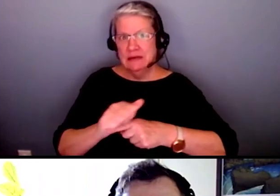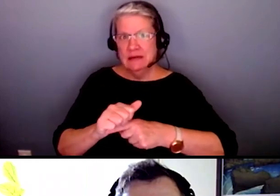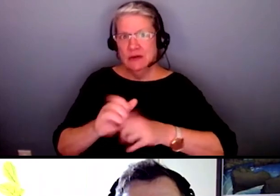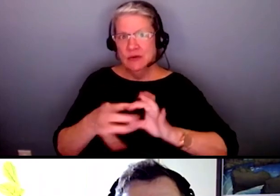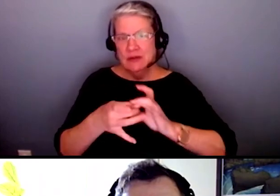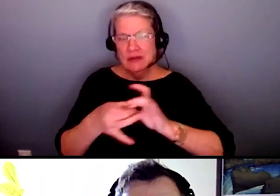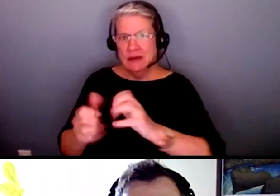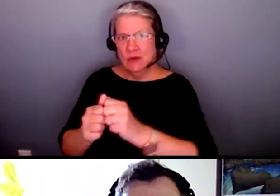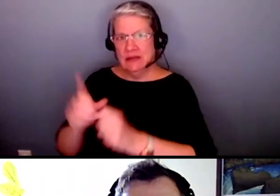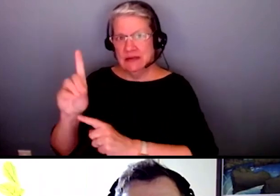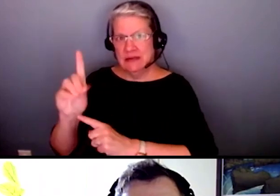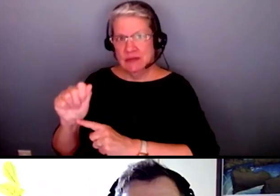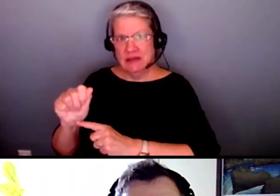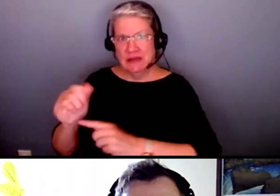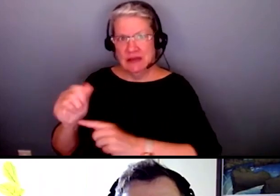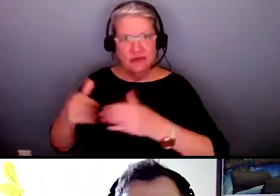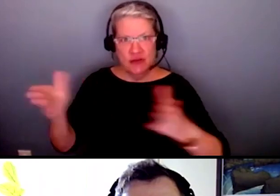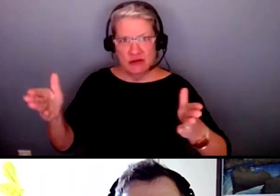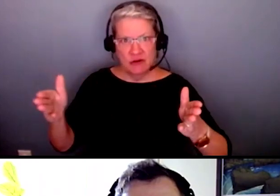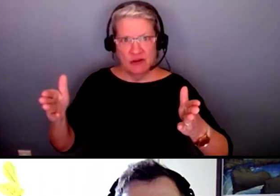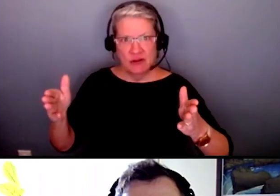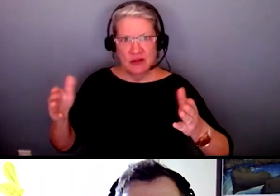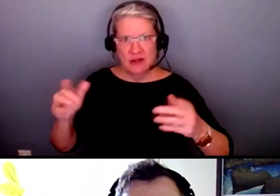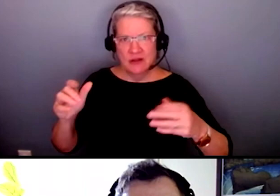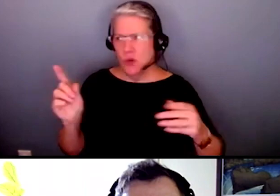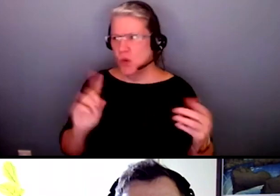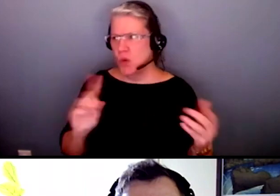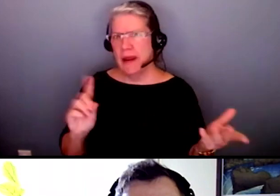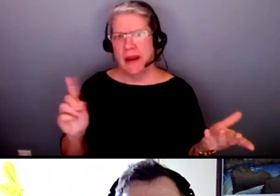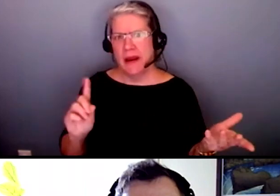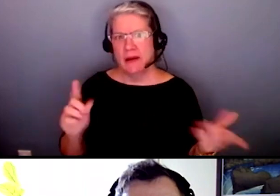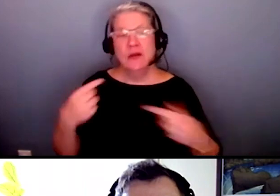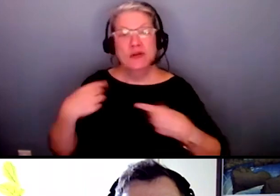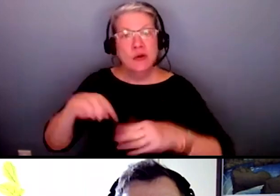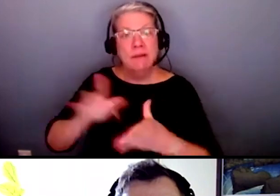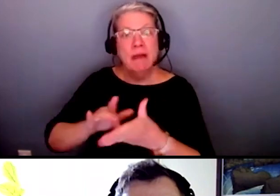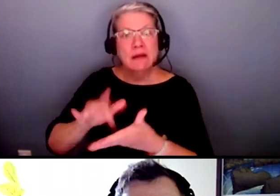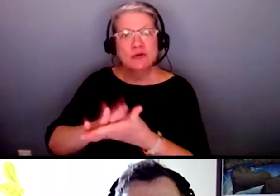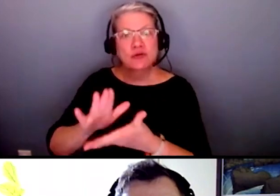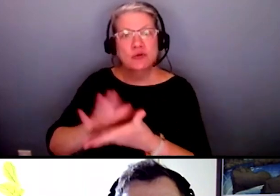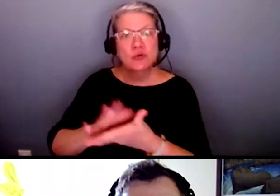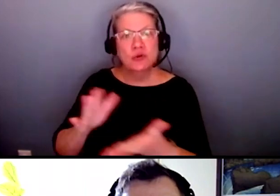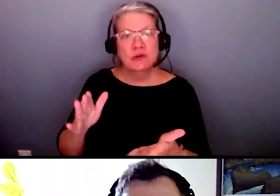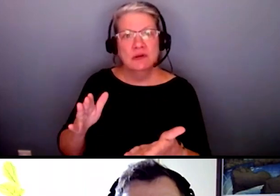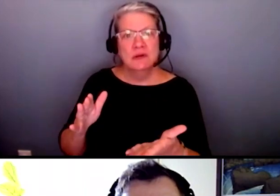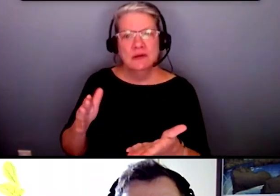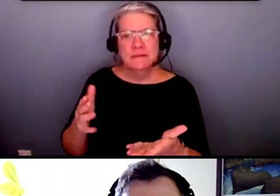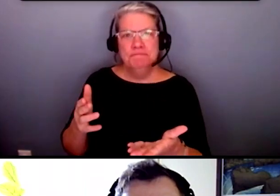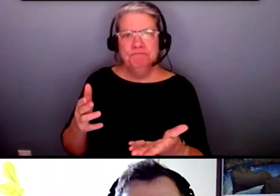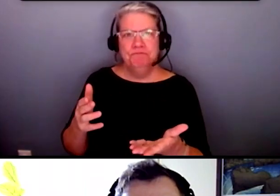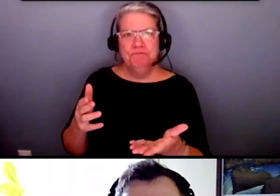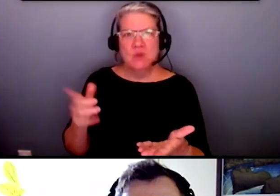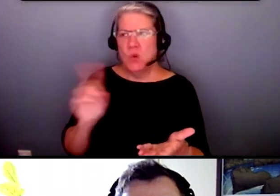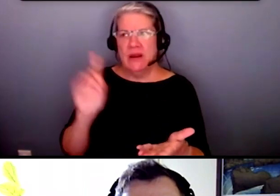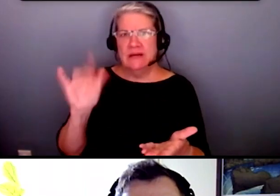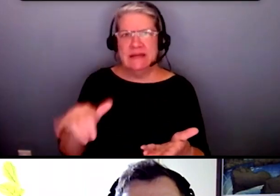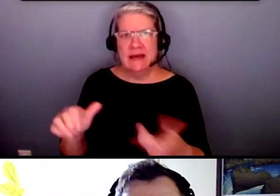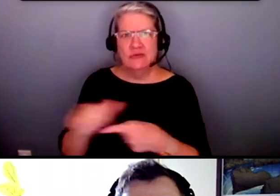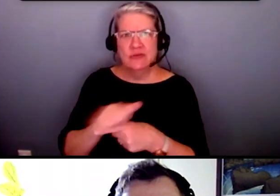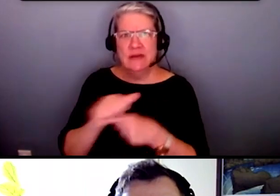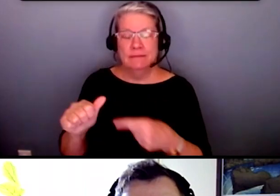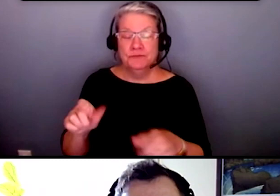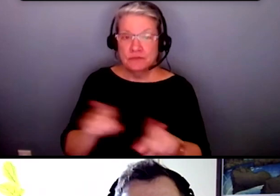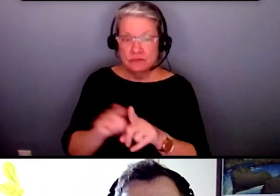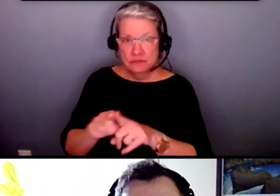in general during medical school and maybe even thereafter um like you guys all have to take